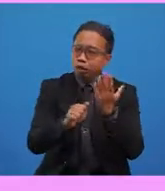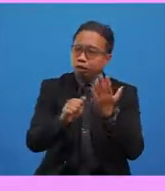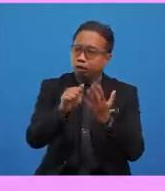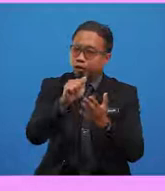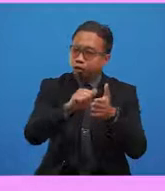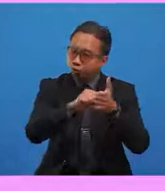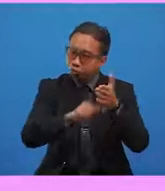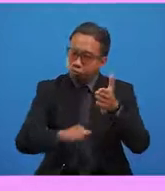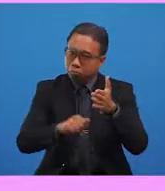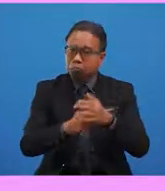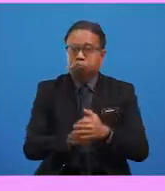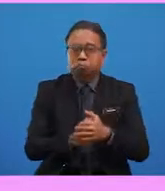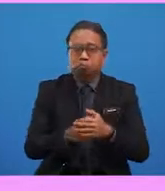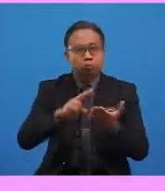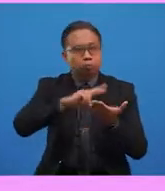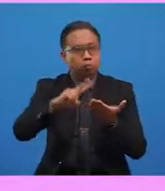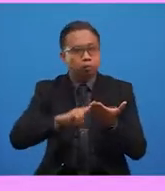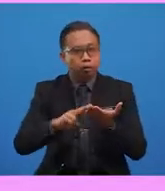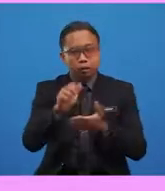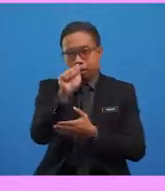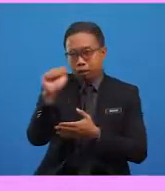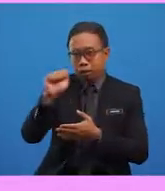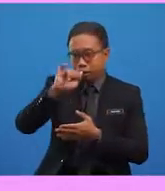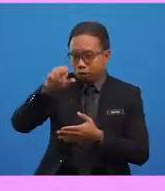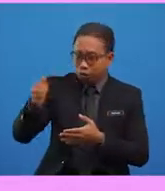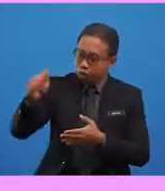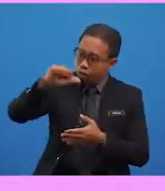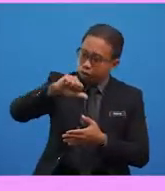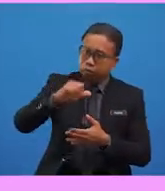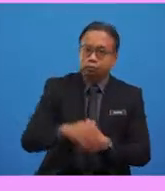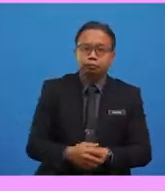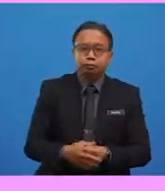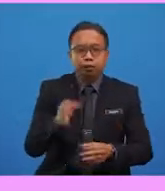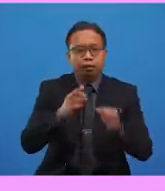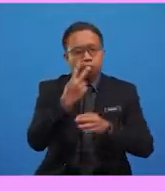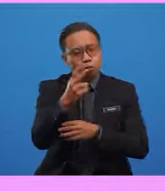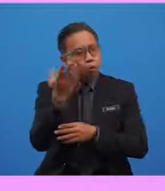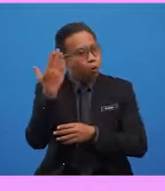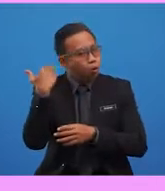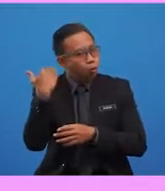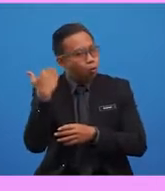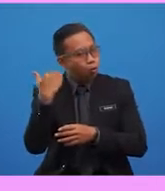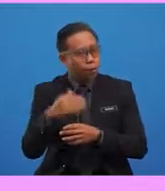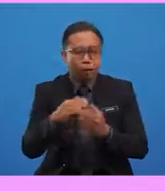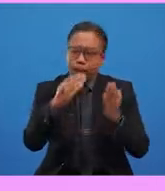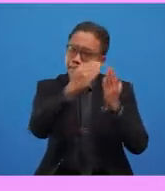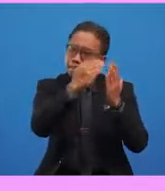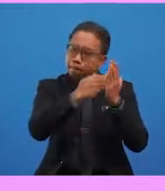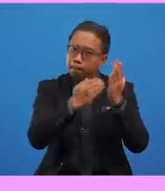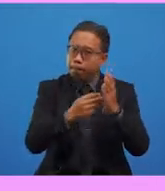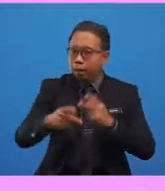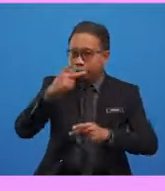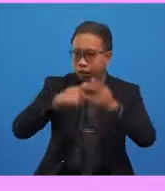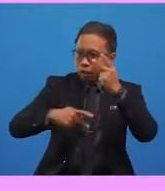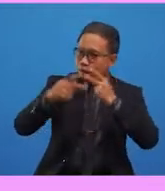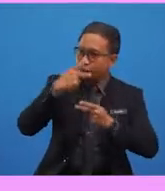these words as we read as a junk. If you look back at the picnic list once again,